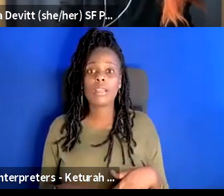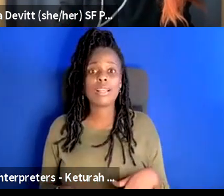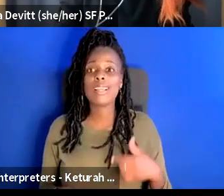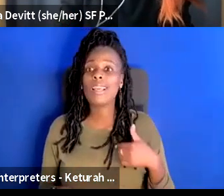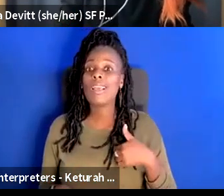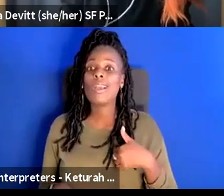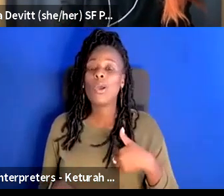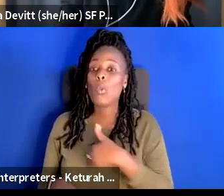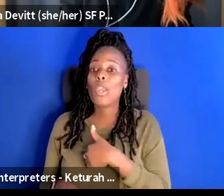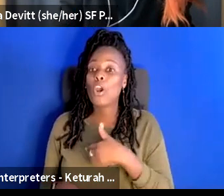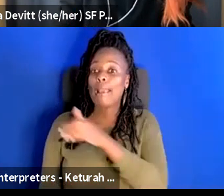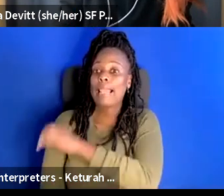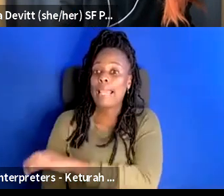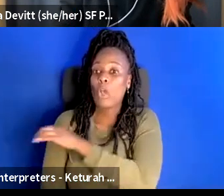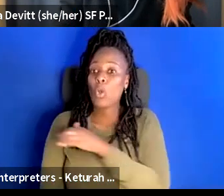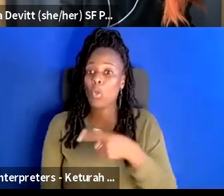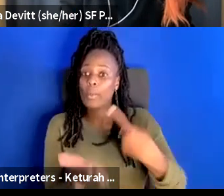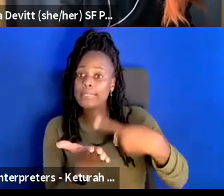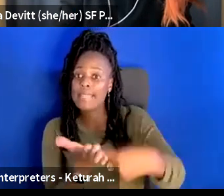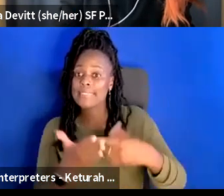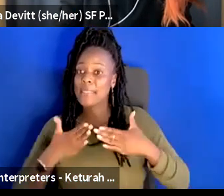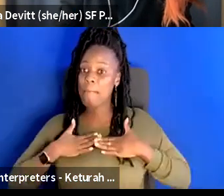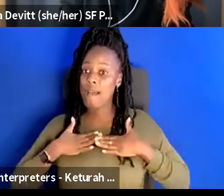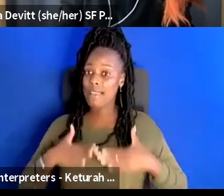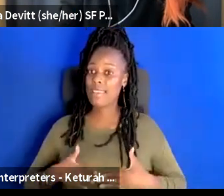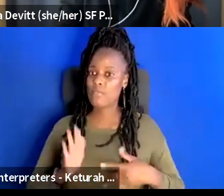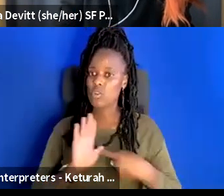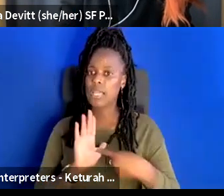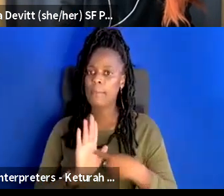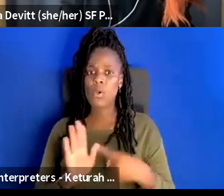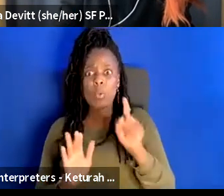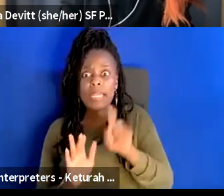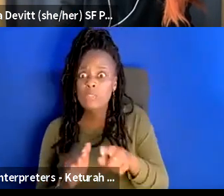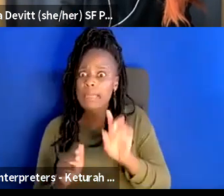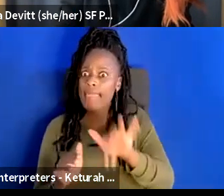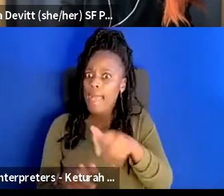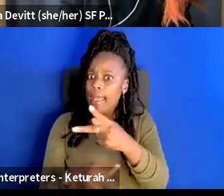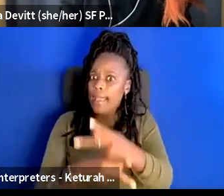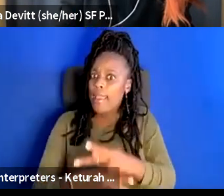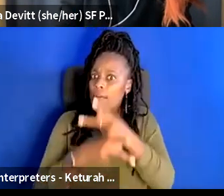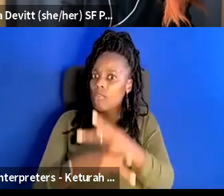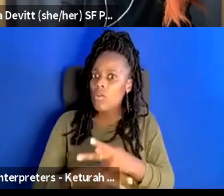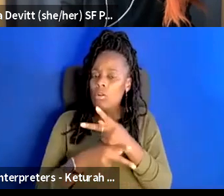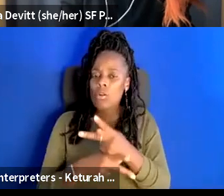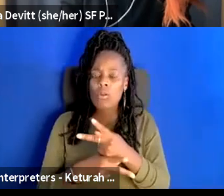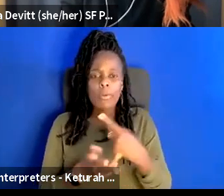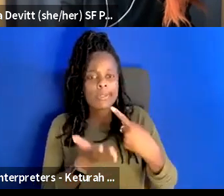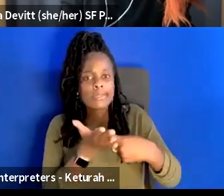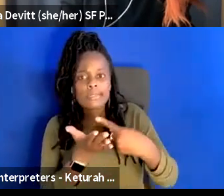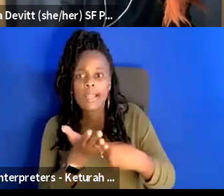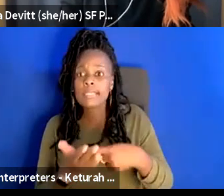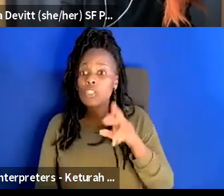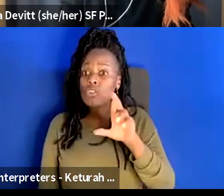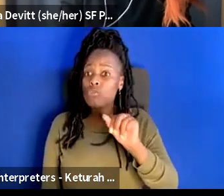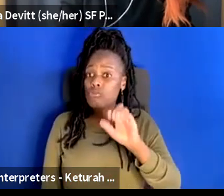clinical when we're talking about the body right so we need to be that deliberate when we're talking about if for whatever reason there is racially